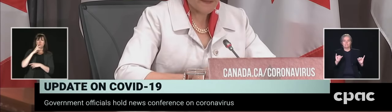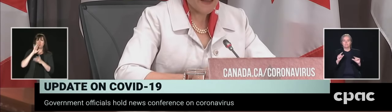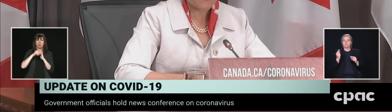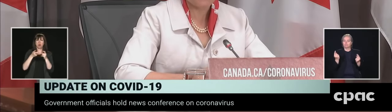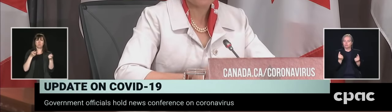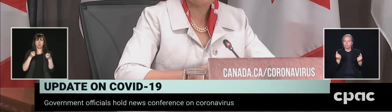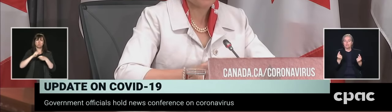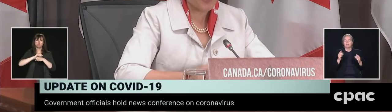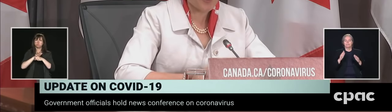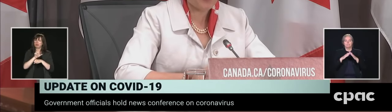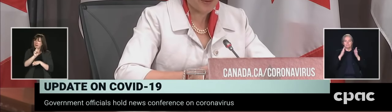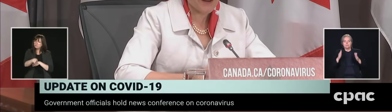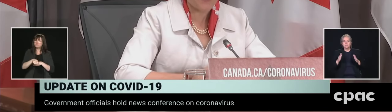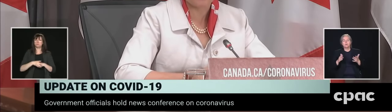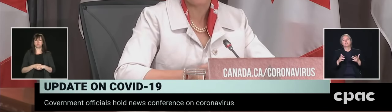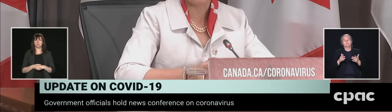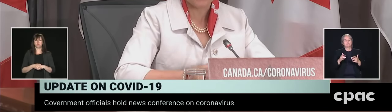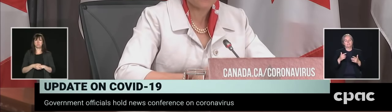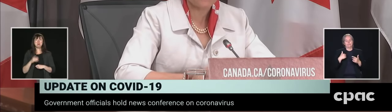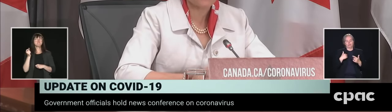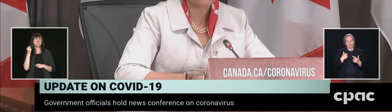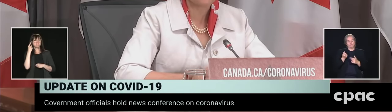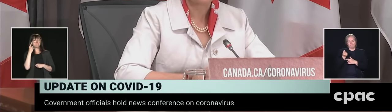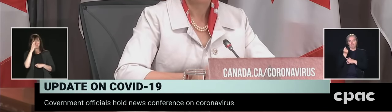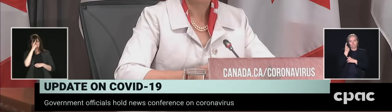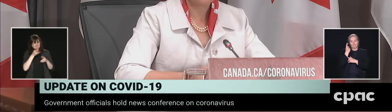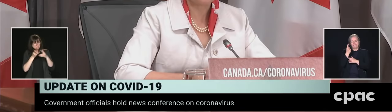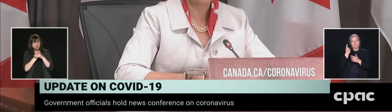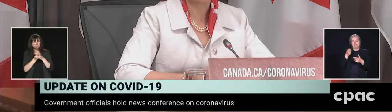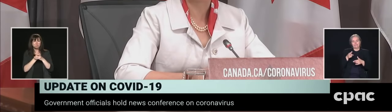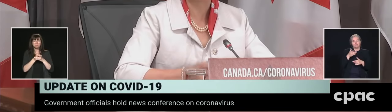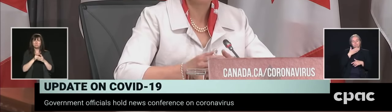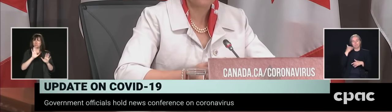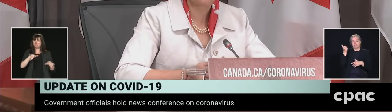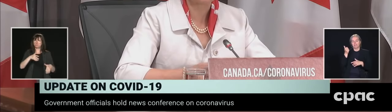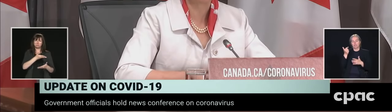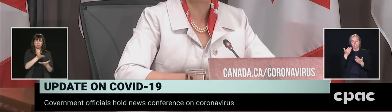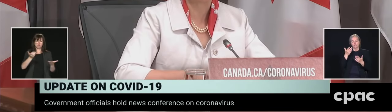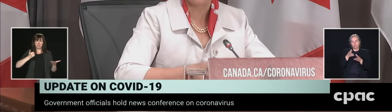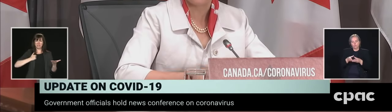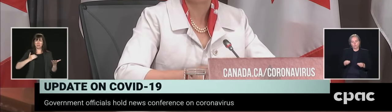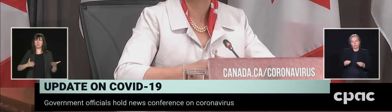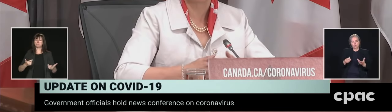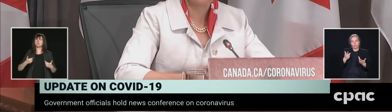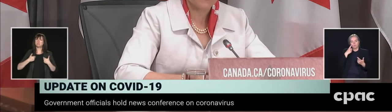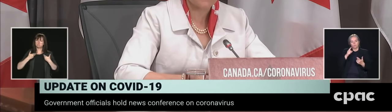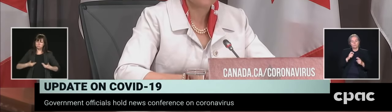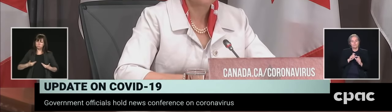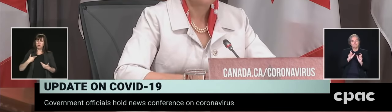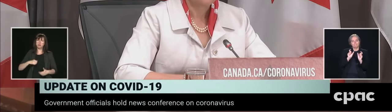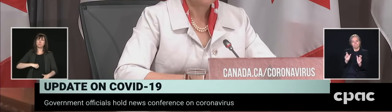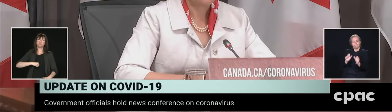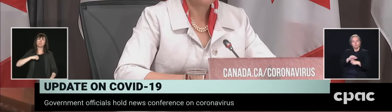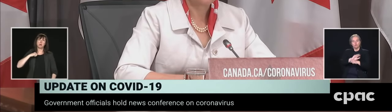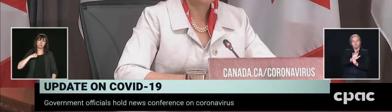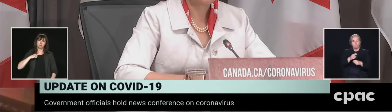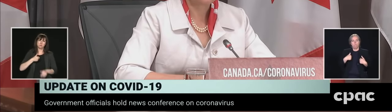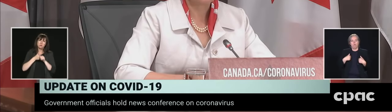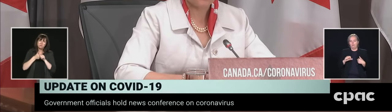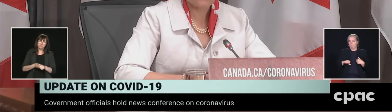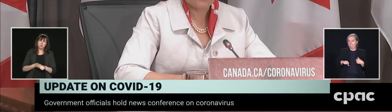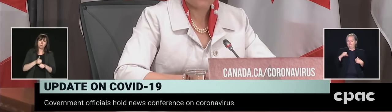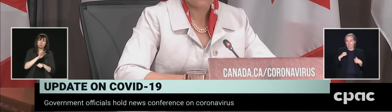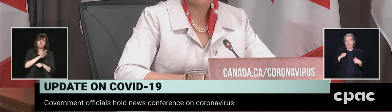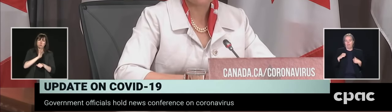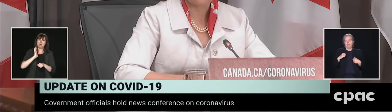we got that, and I'm so proud of Canadians for following that advice. And